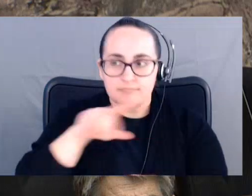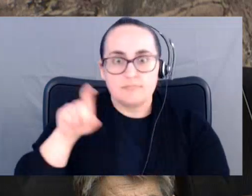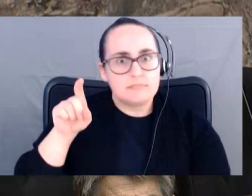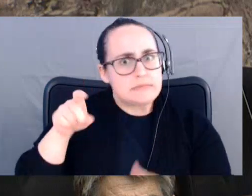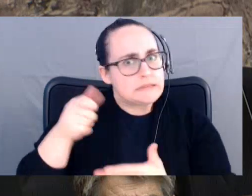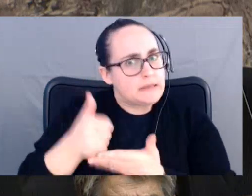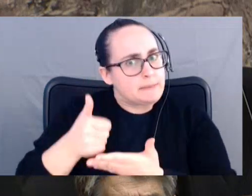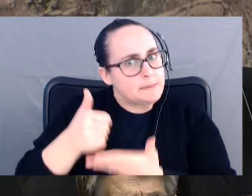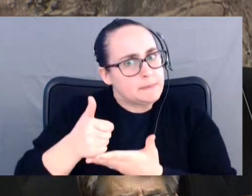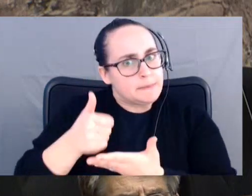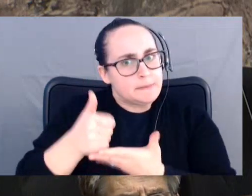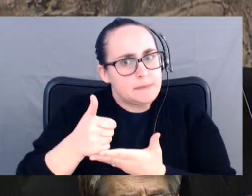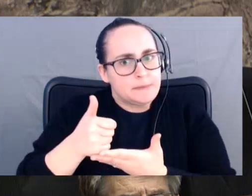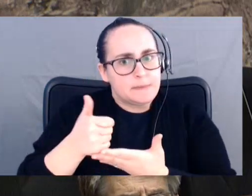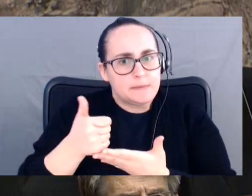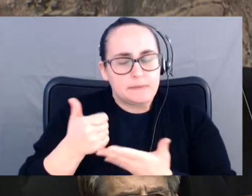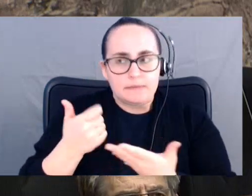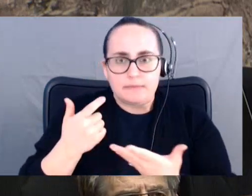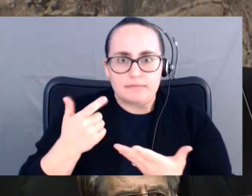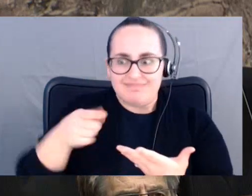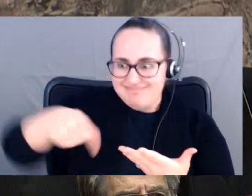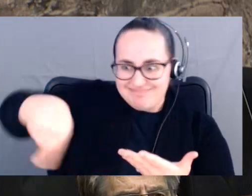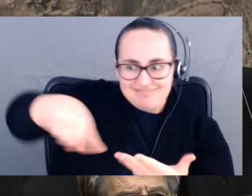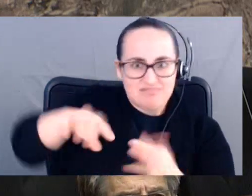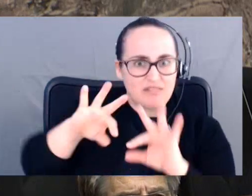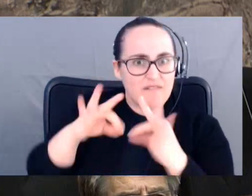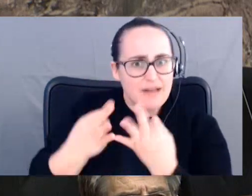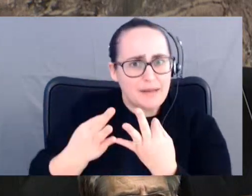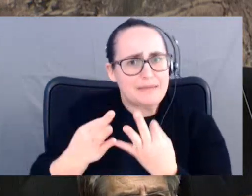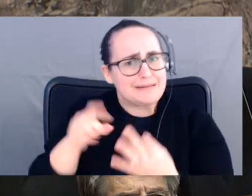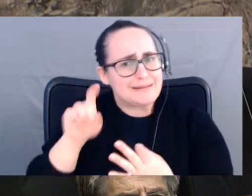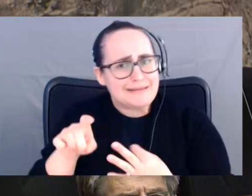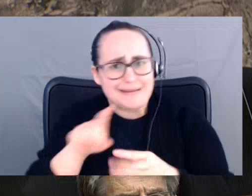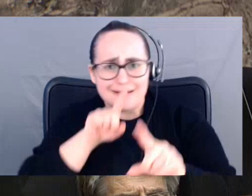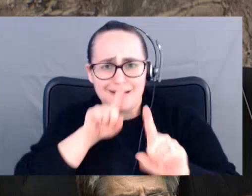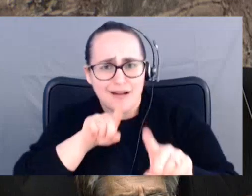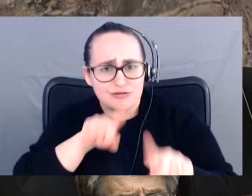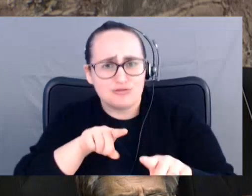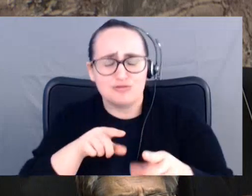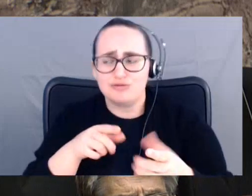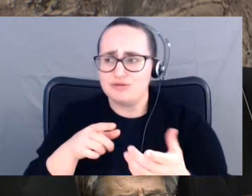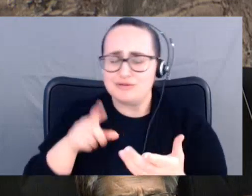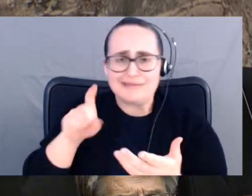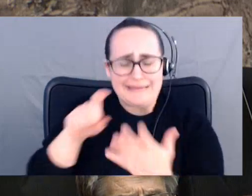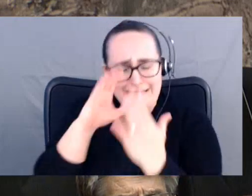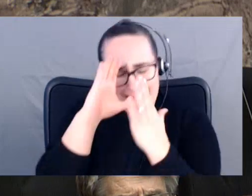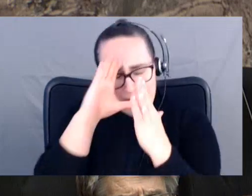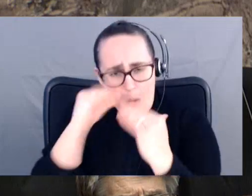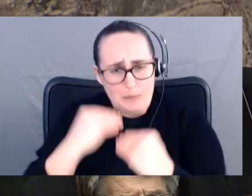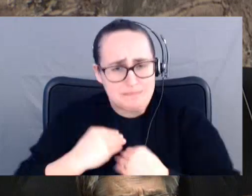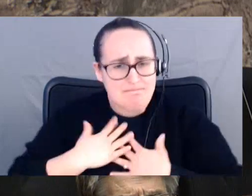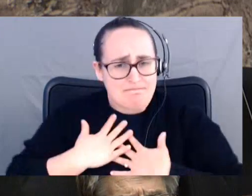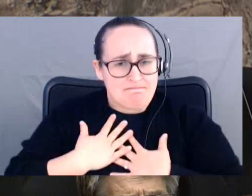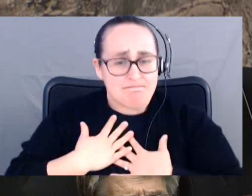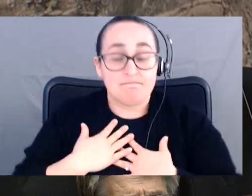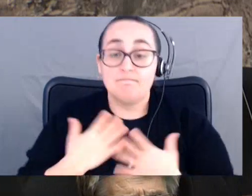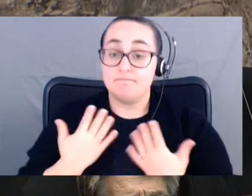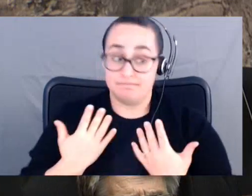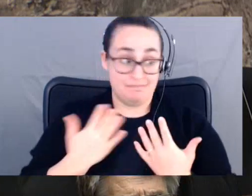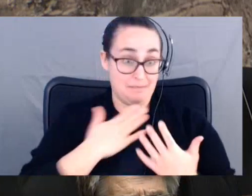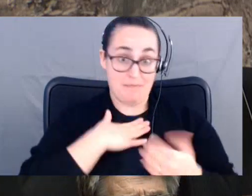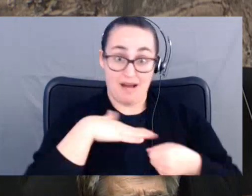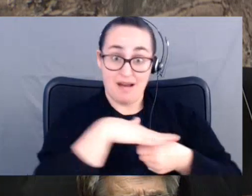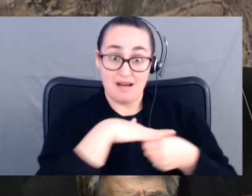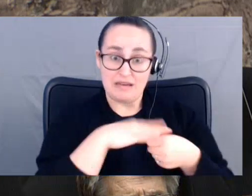families need hope. These families deserve answers. The levels of serious crime in my region has hit unprecedented